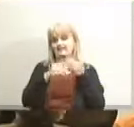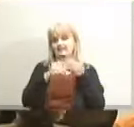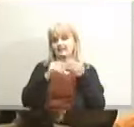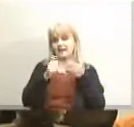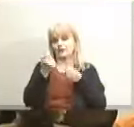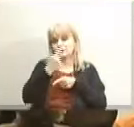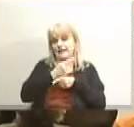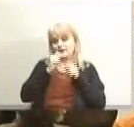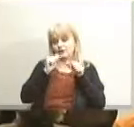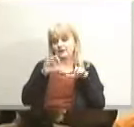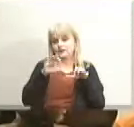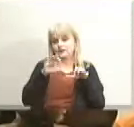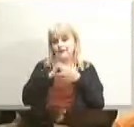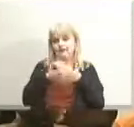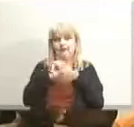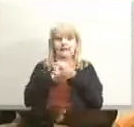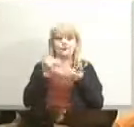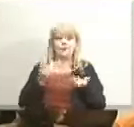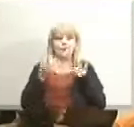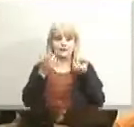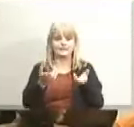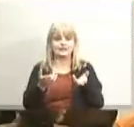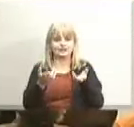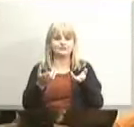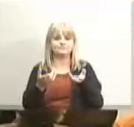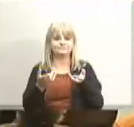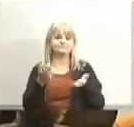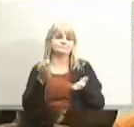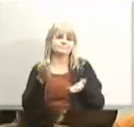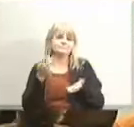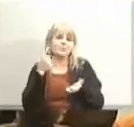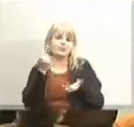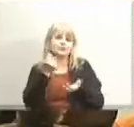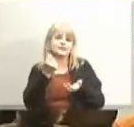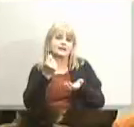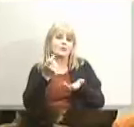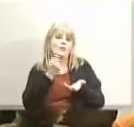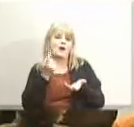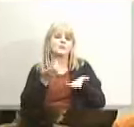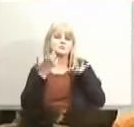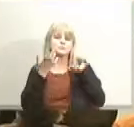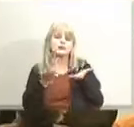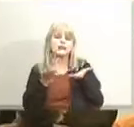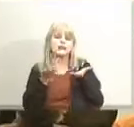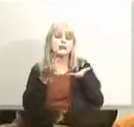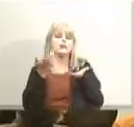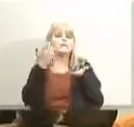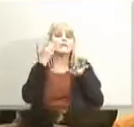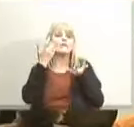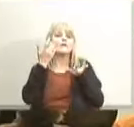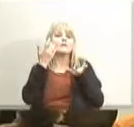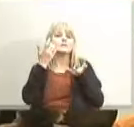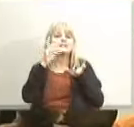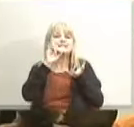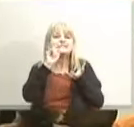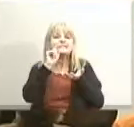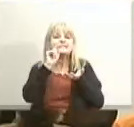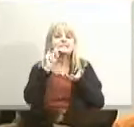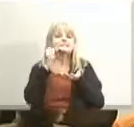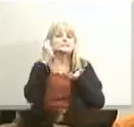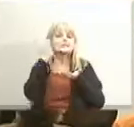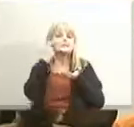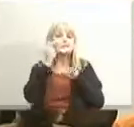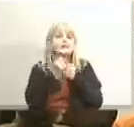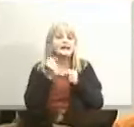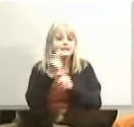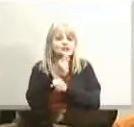that's why the recommendation is and we always we always bring forward dates for the next year um at this time of